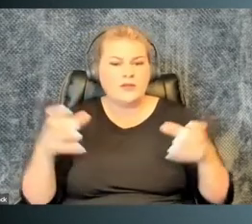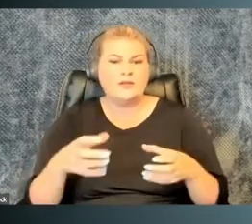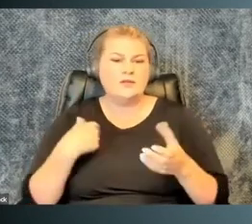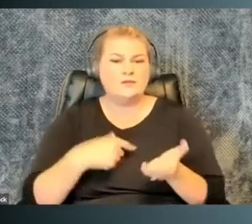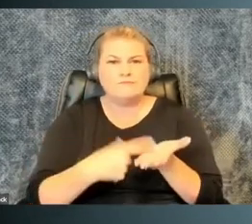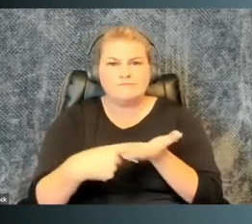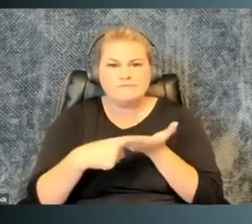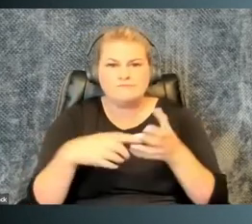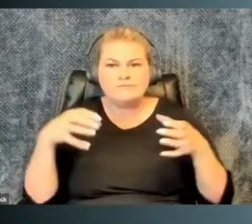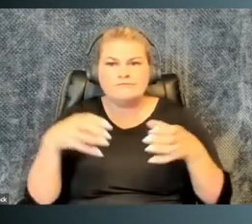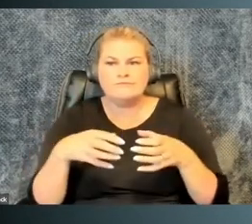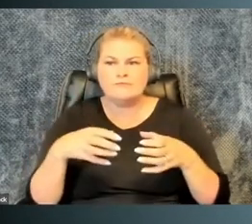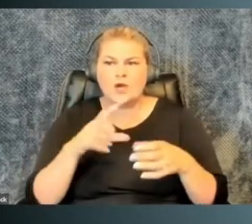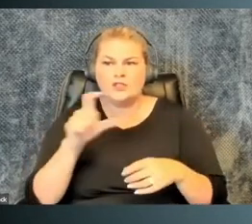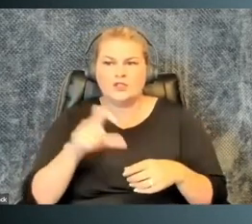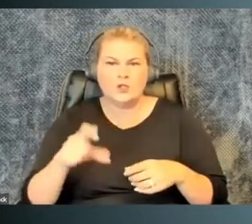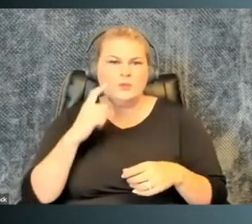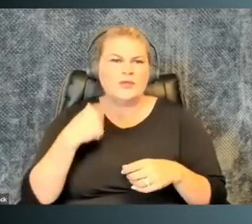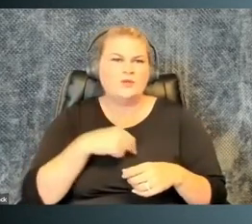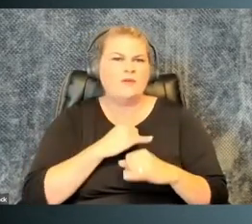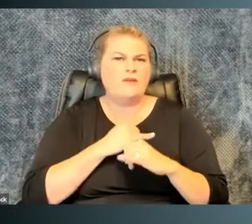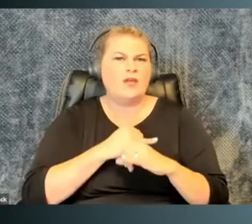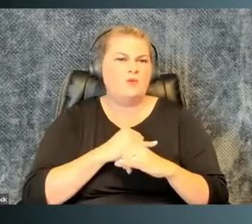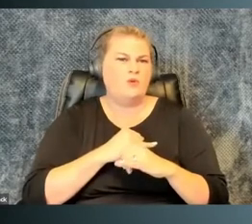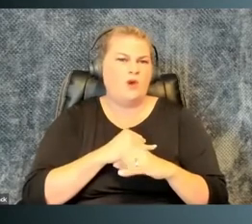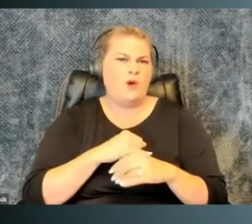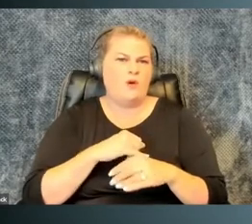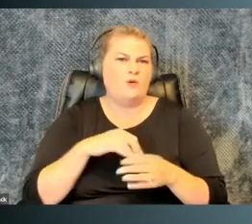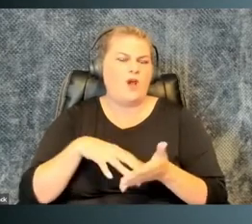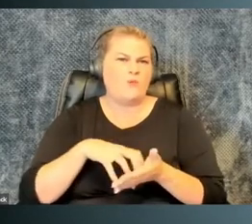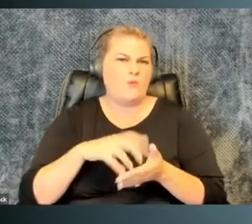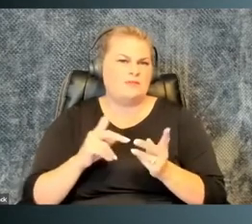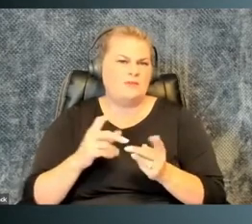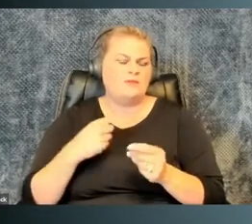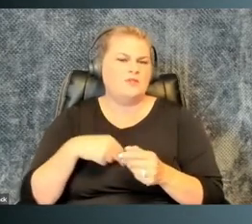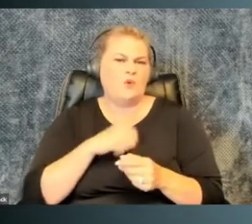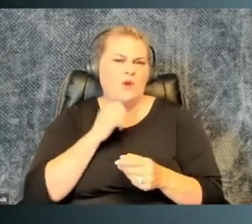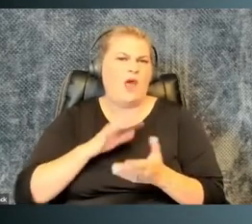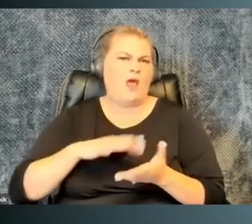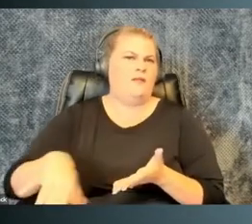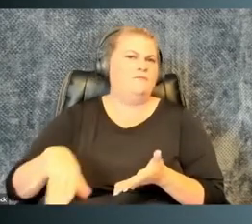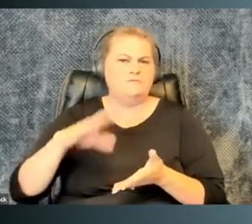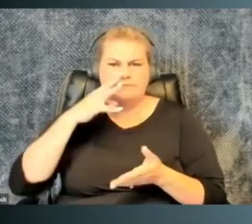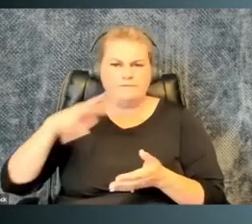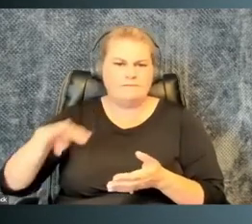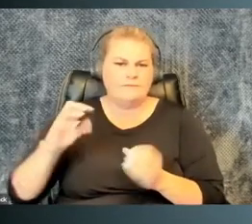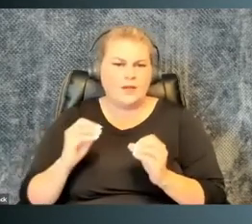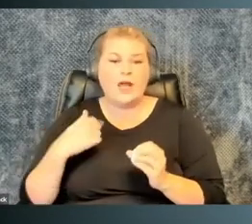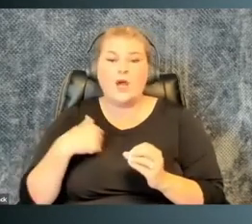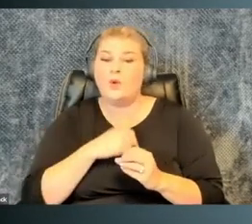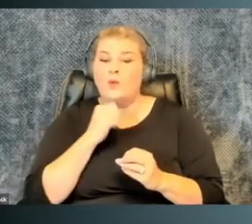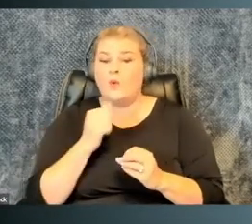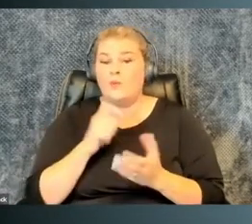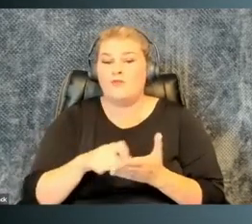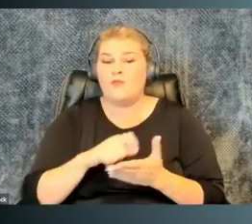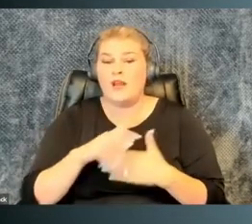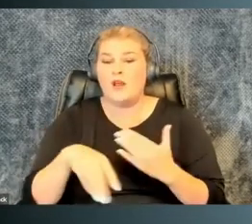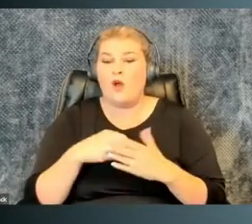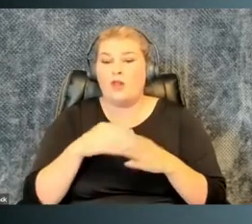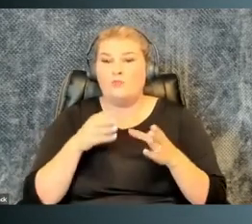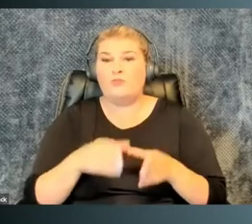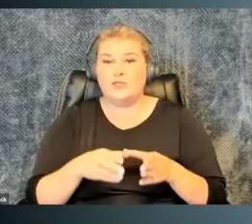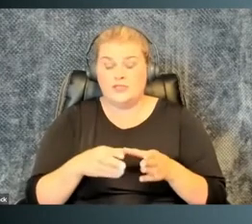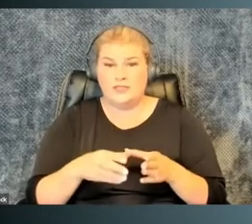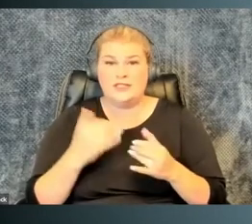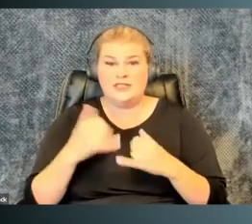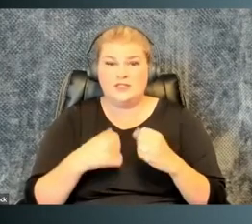opportunity is given to write together on Zoom because, of course, we have immunocompromised people and we're not leaving anyone out. And we won't be writing at